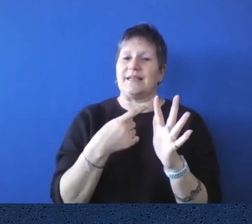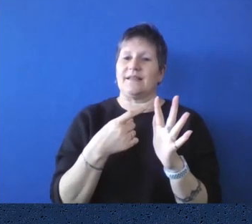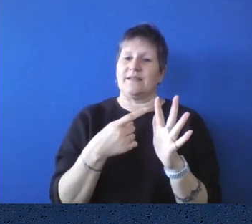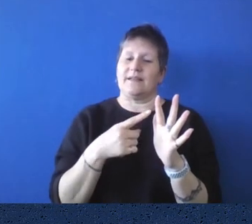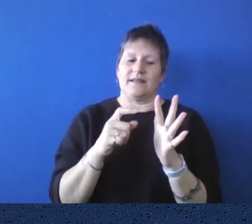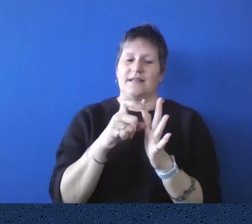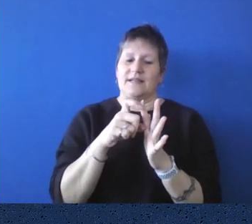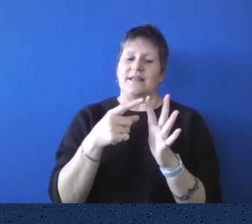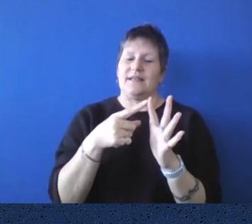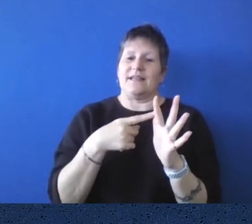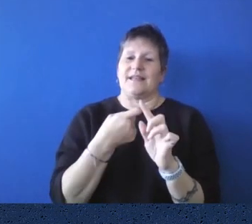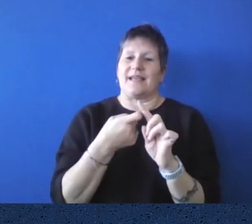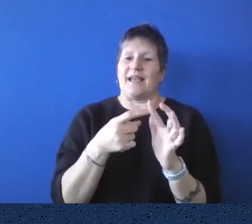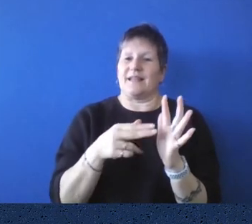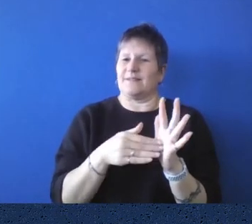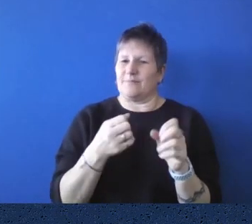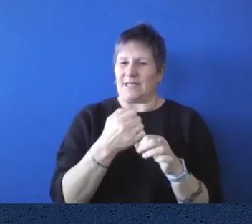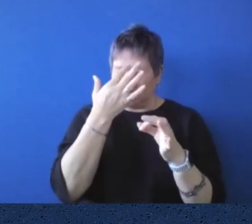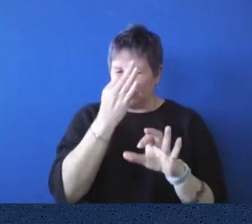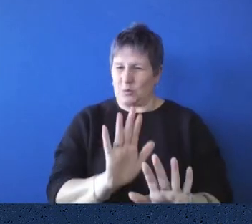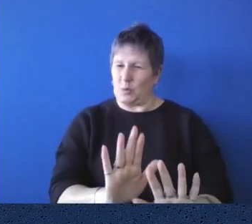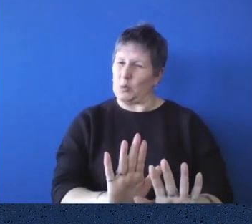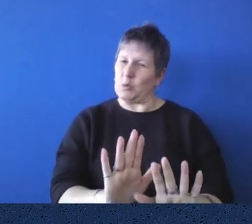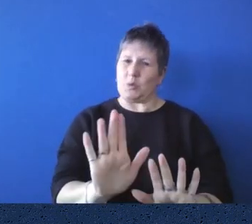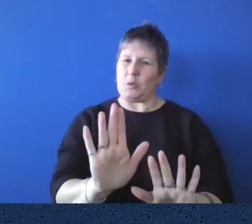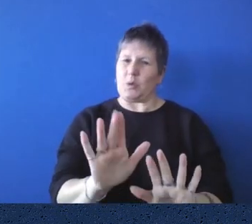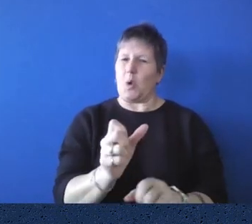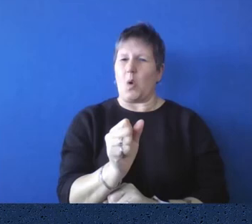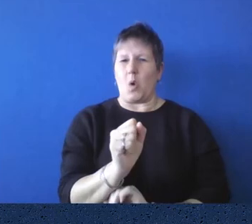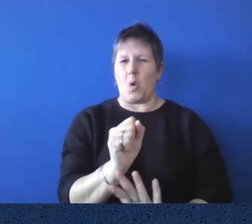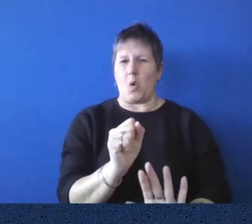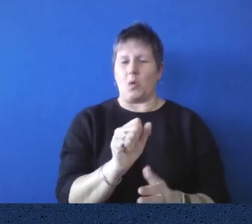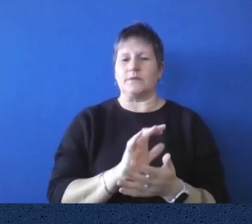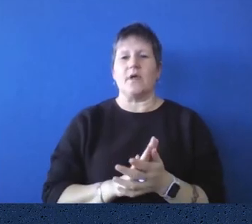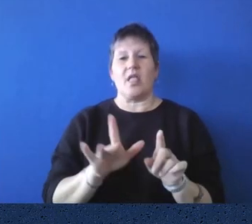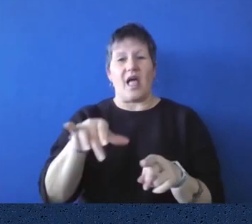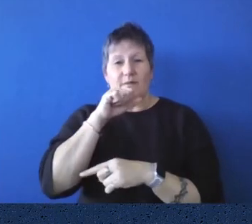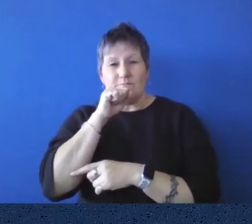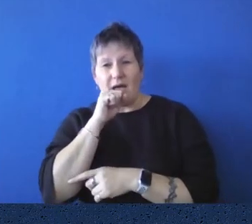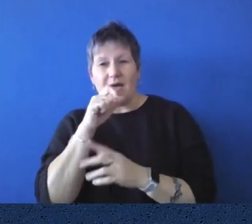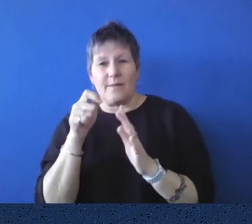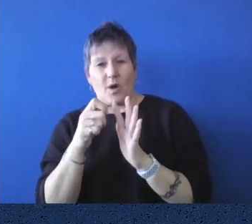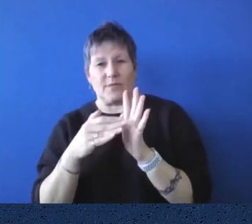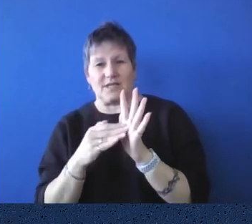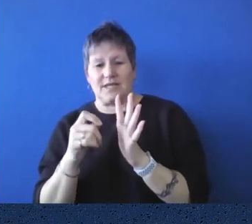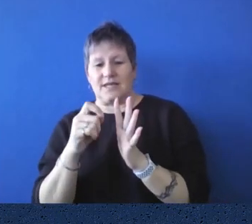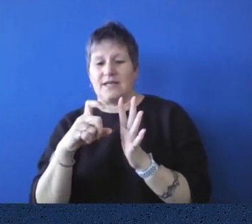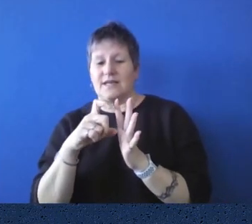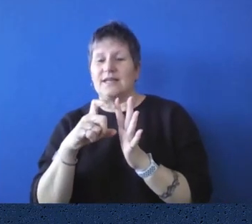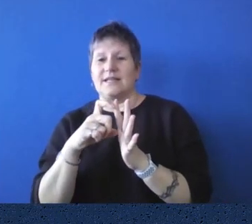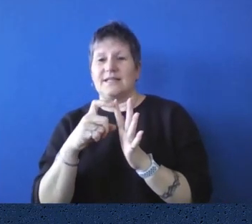with. And so, and Deakin, of course, is a key figure here. He is. of the libraries here is named